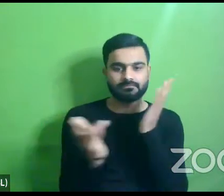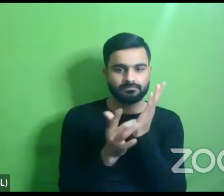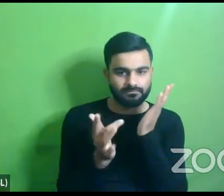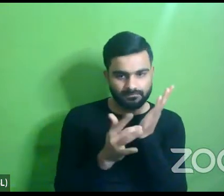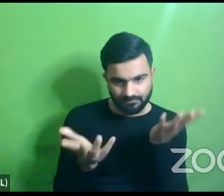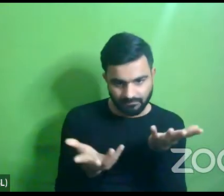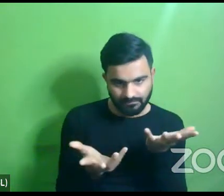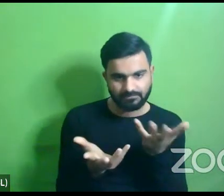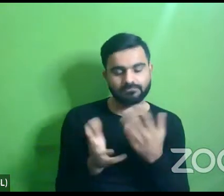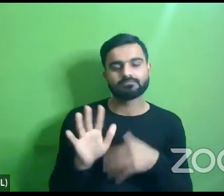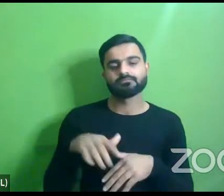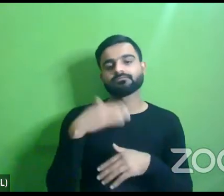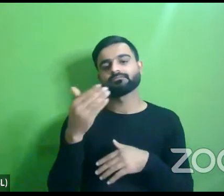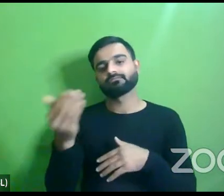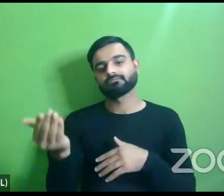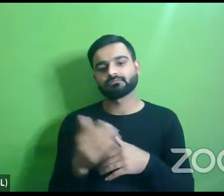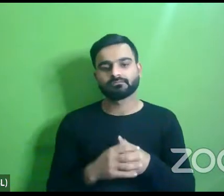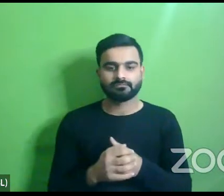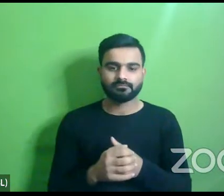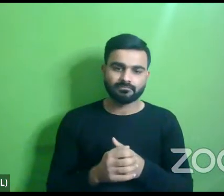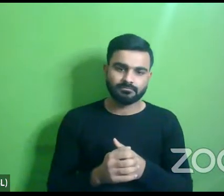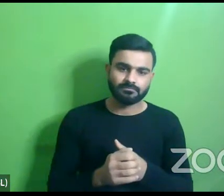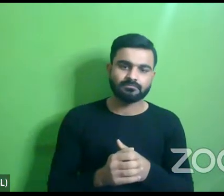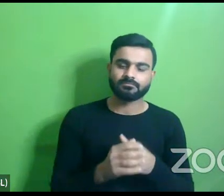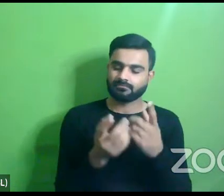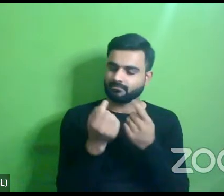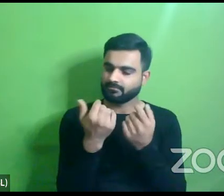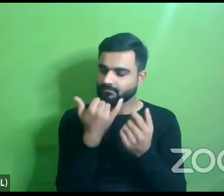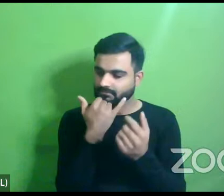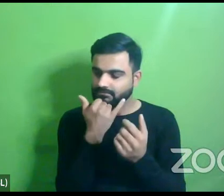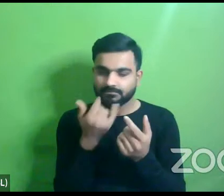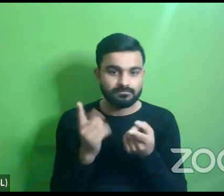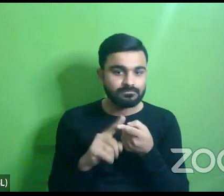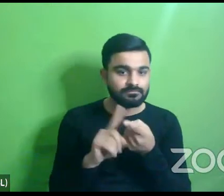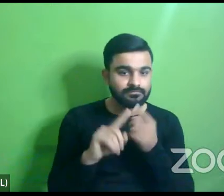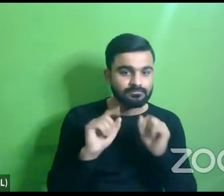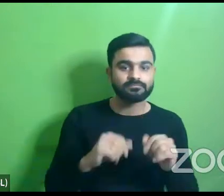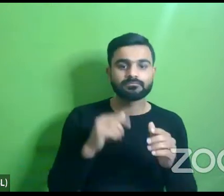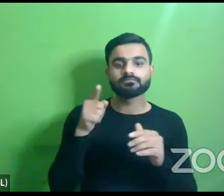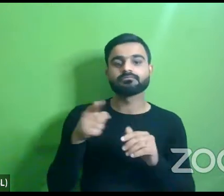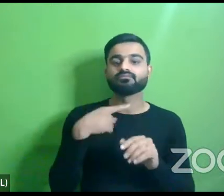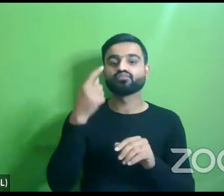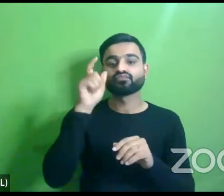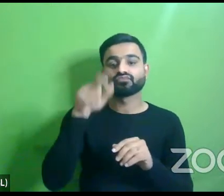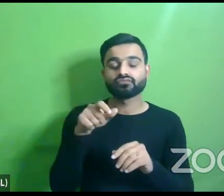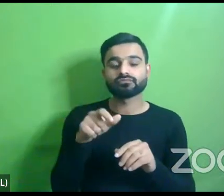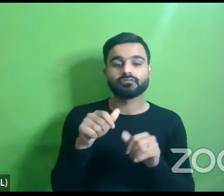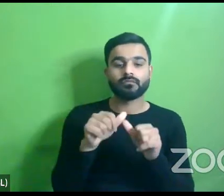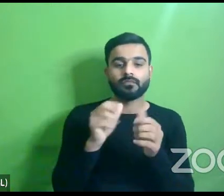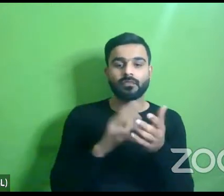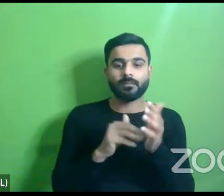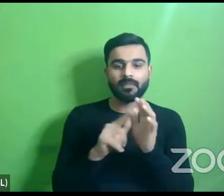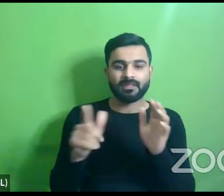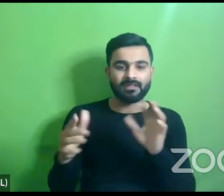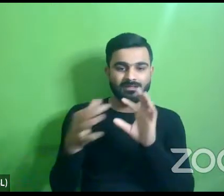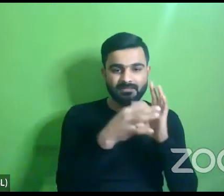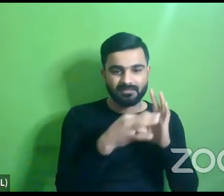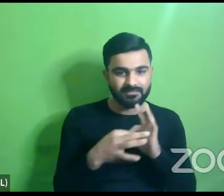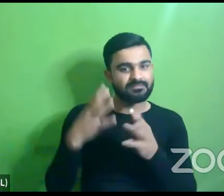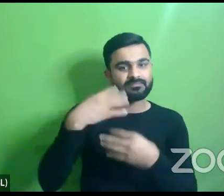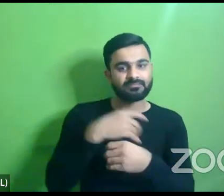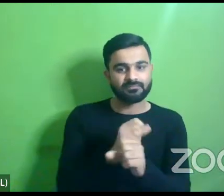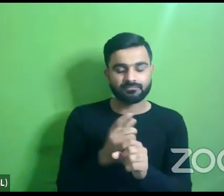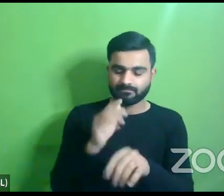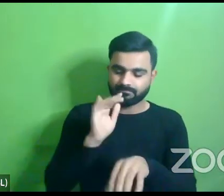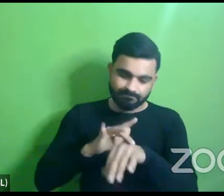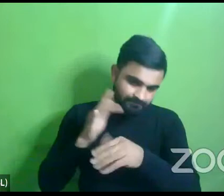technicalities in terms of the uh errors that could happen in terms of what is who are the user groups sensitizing about them so i